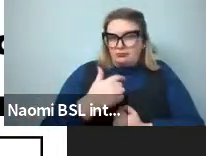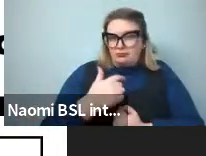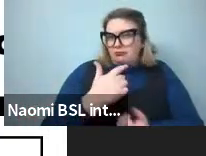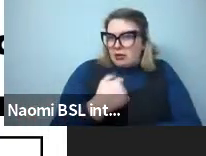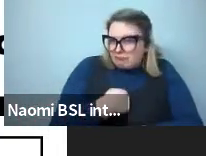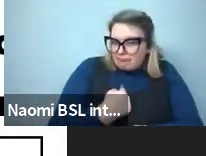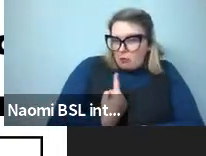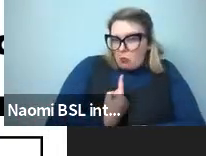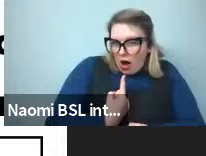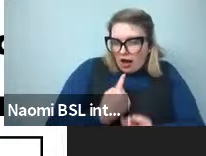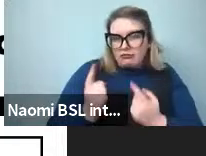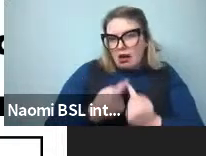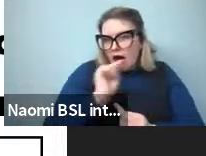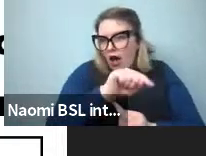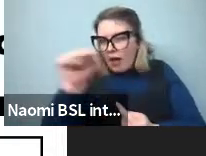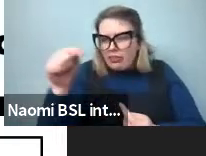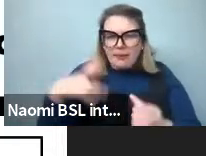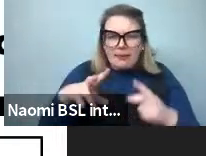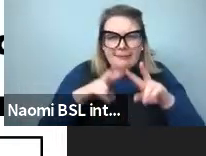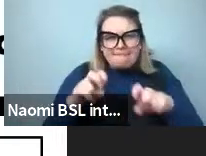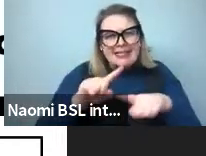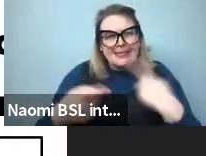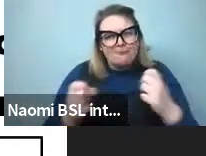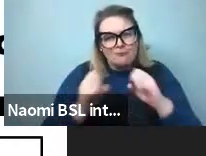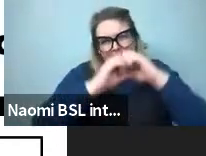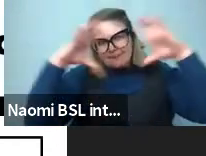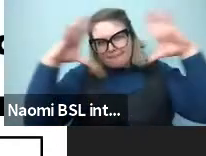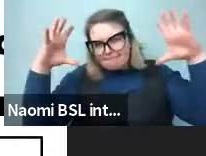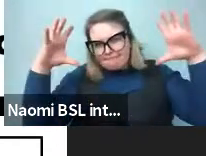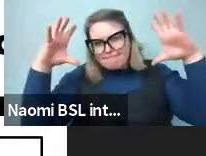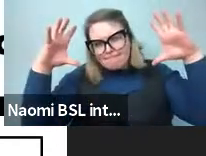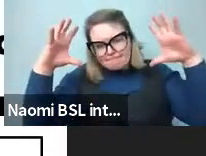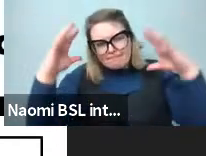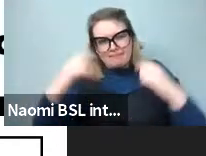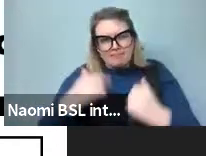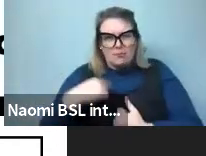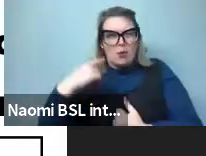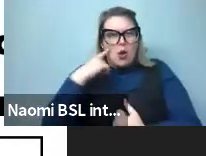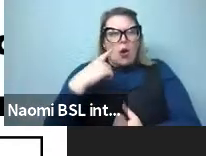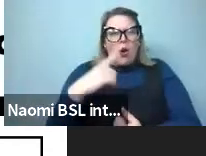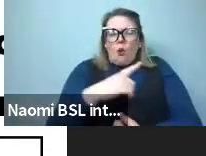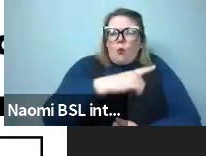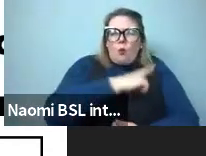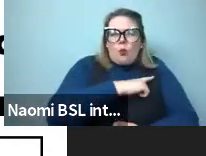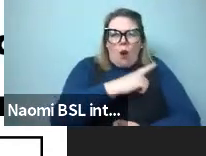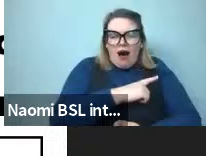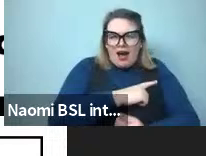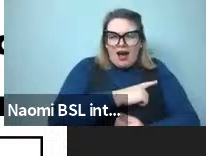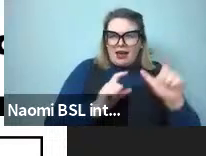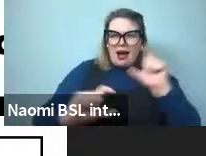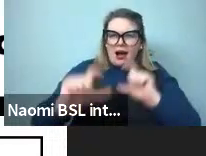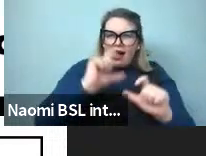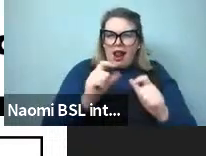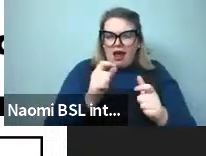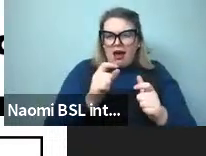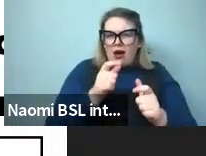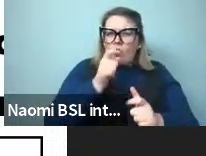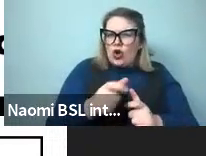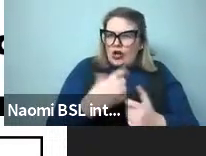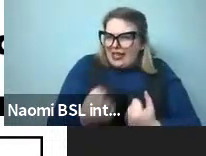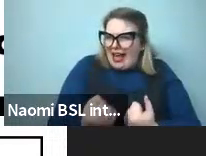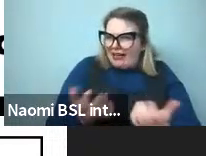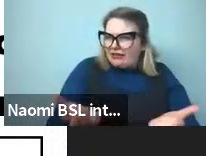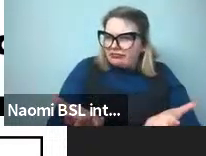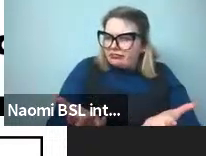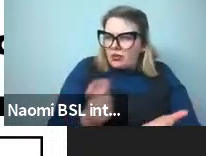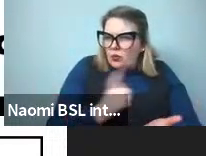have been pursuing a different kind of idea is to think of why color terms exist within a language, and that's in terms of